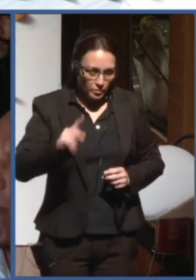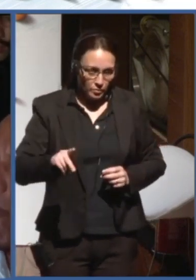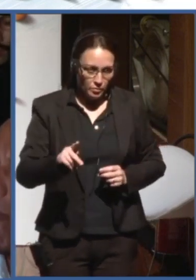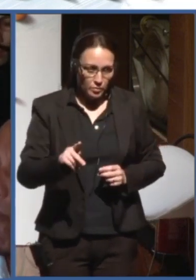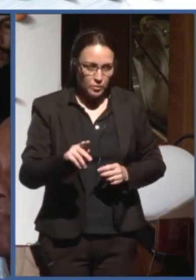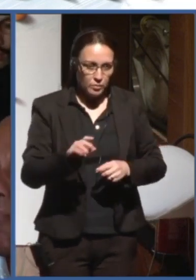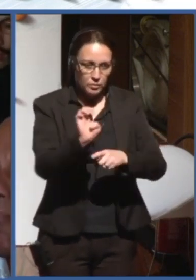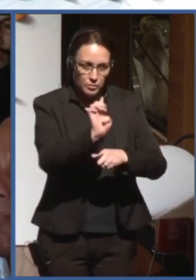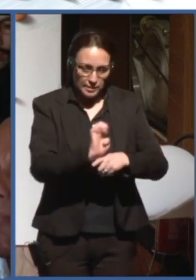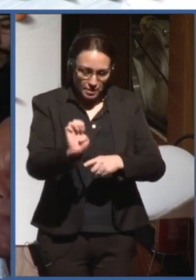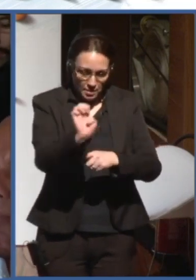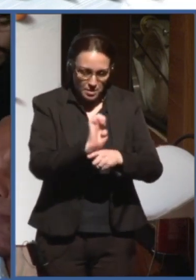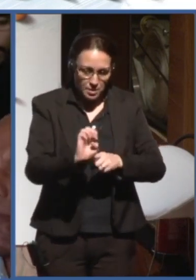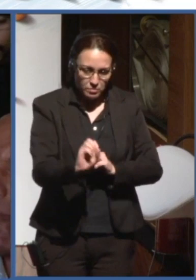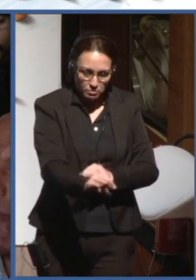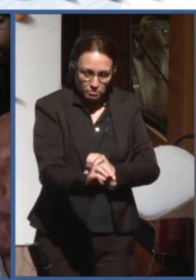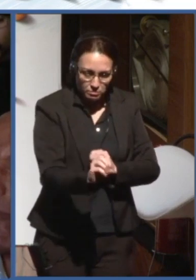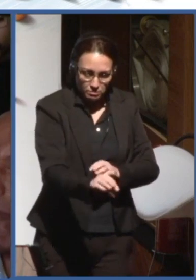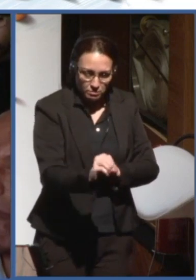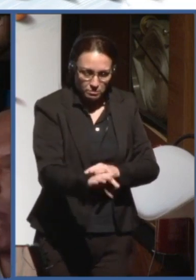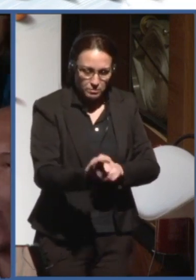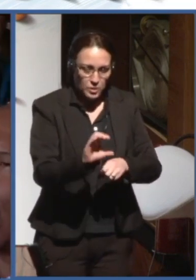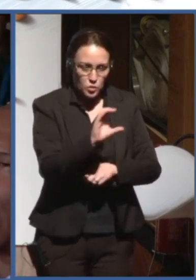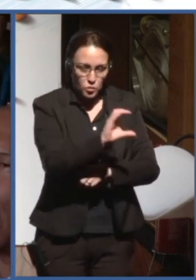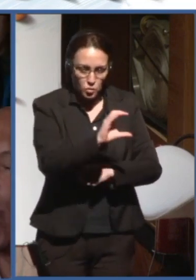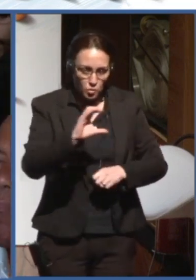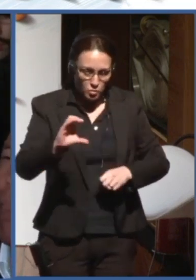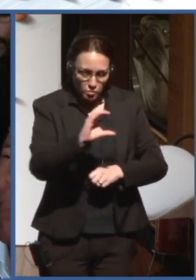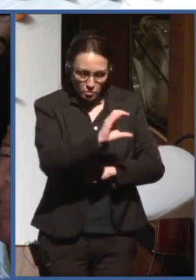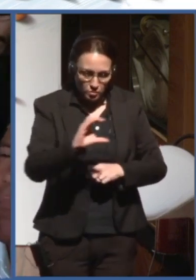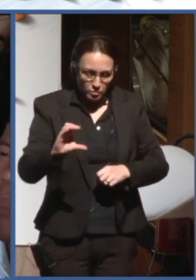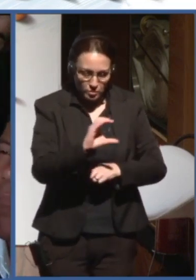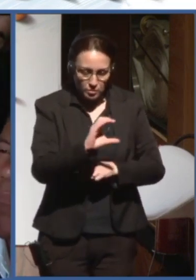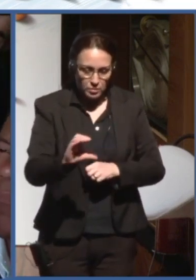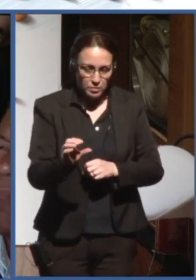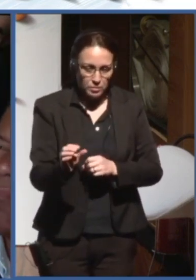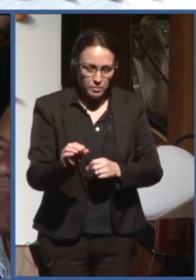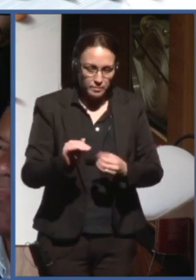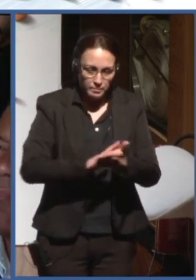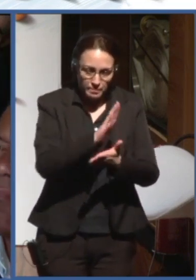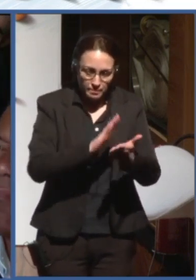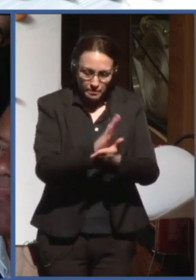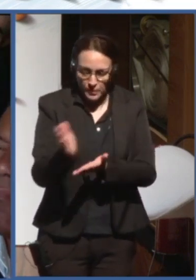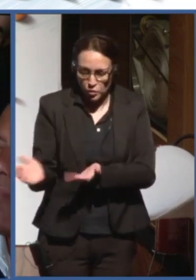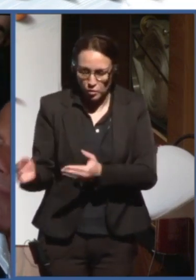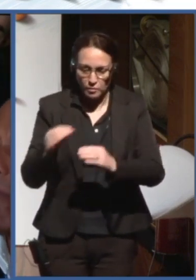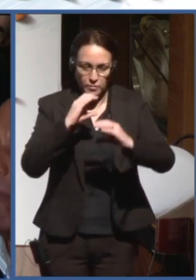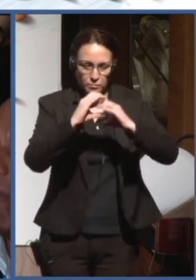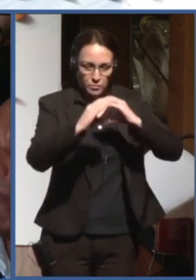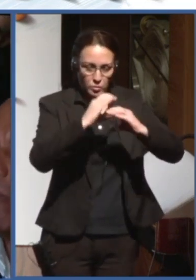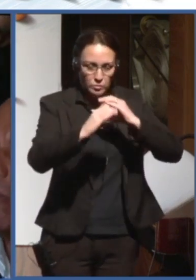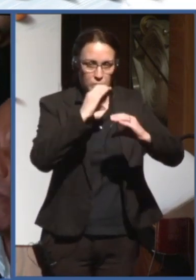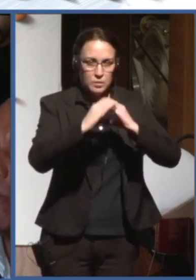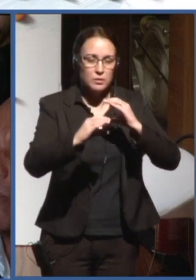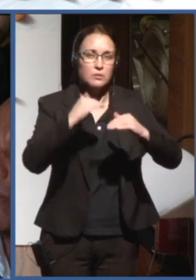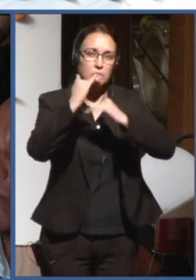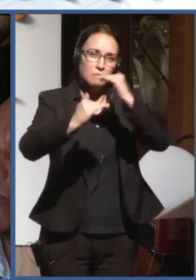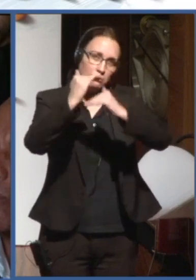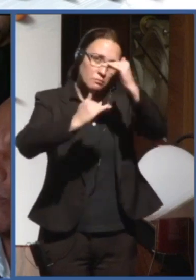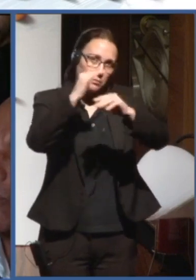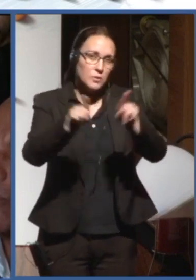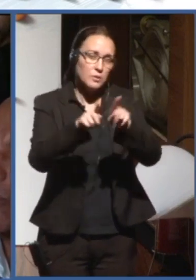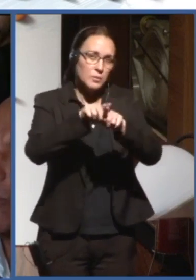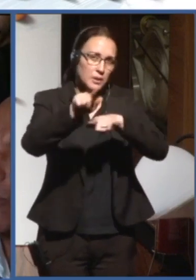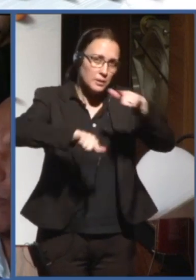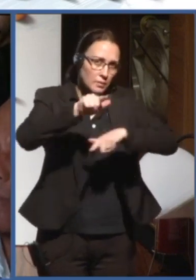I a professor Imprensa Jovem, Núcleo de Educomunicação. We develop work